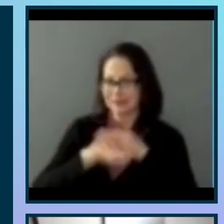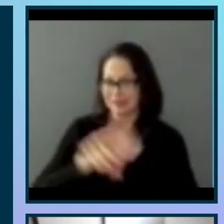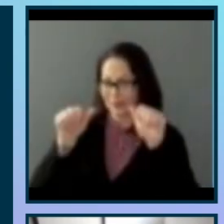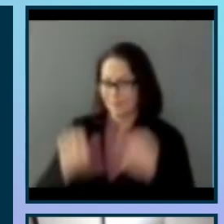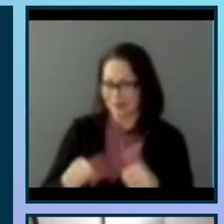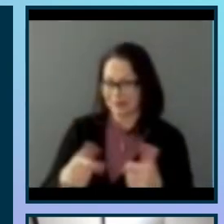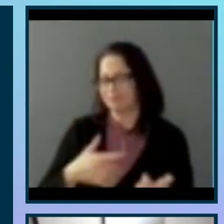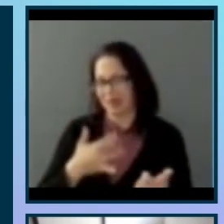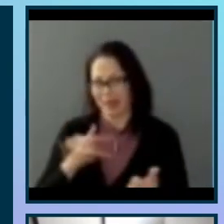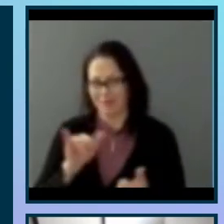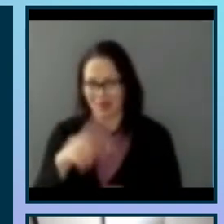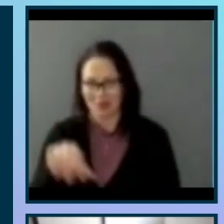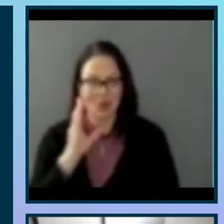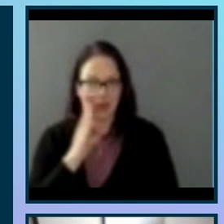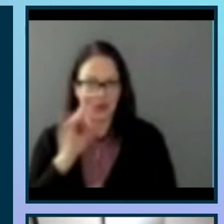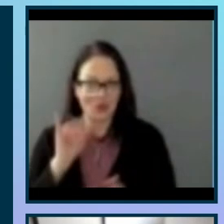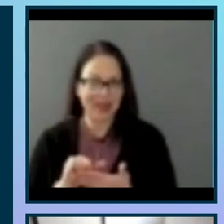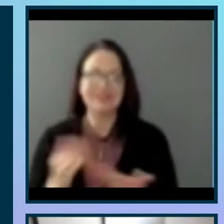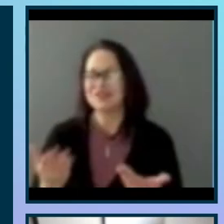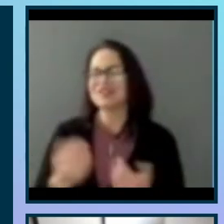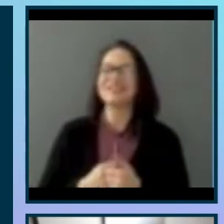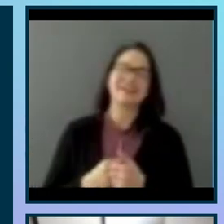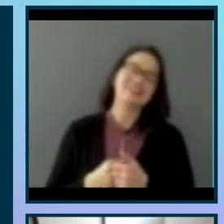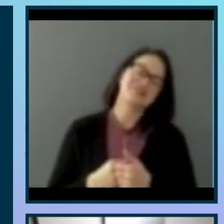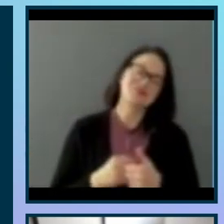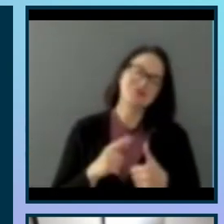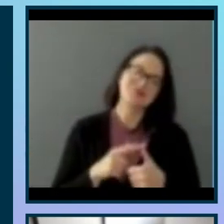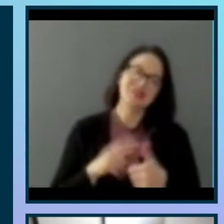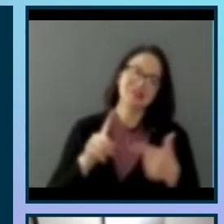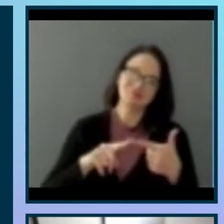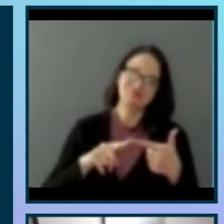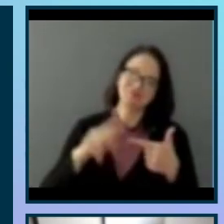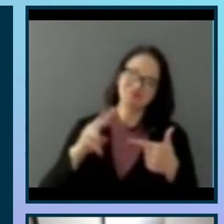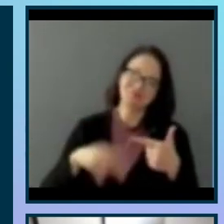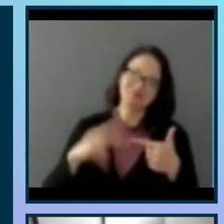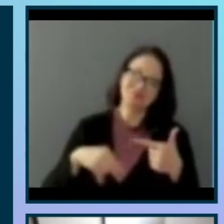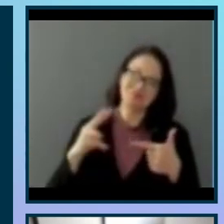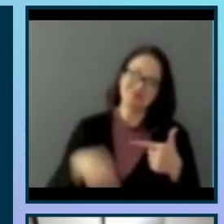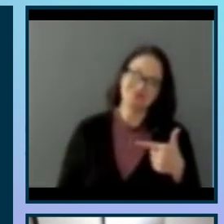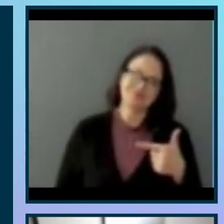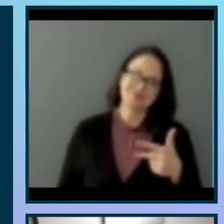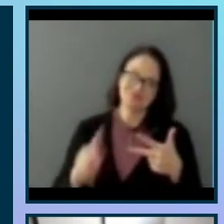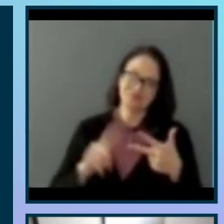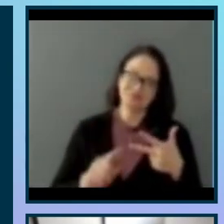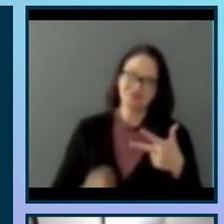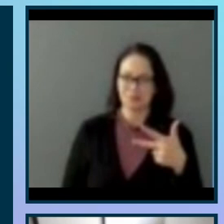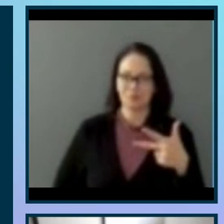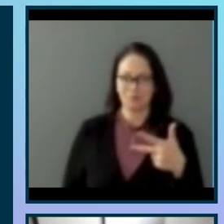there's some new folks here learning some new things today. So high contrast simple and clear layout